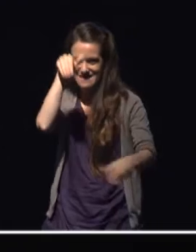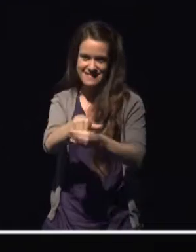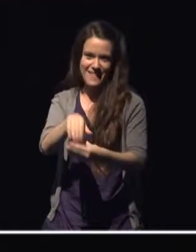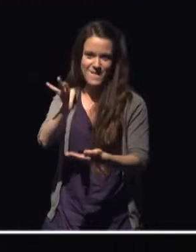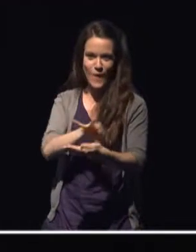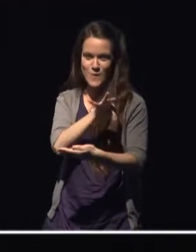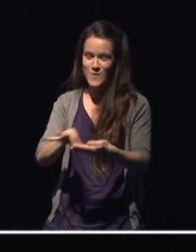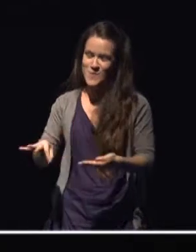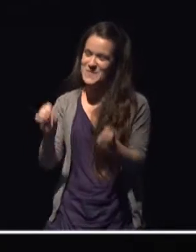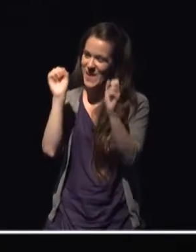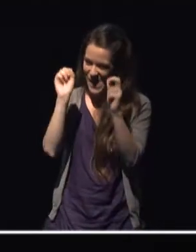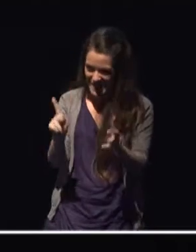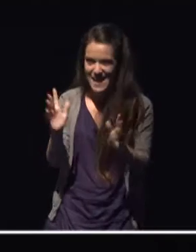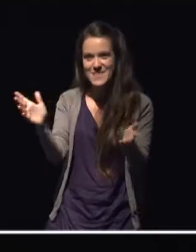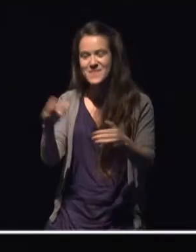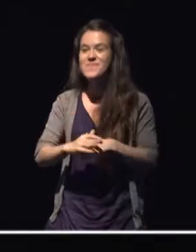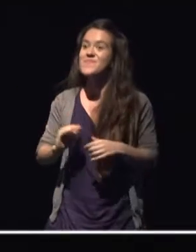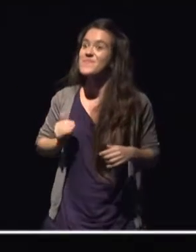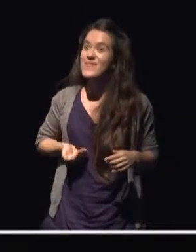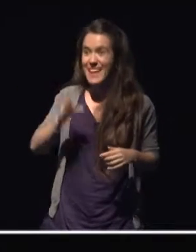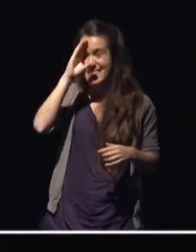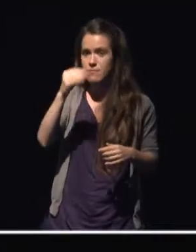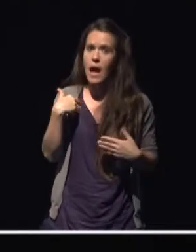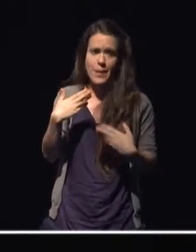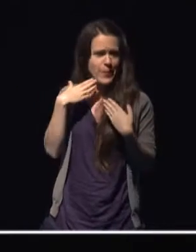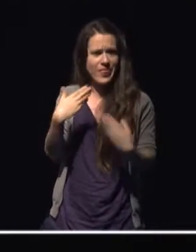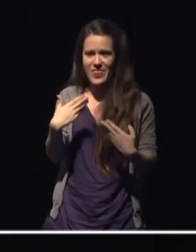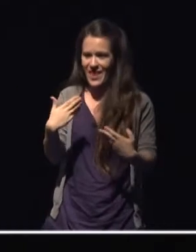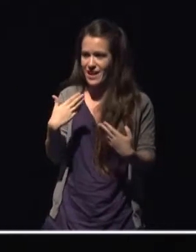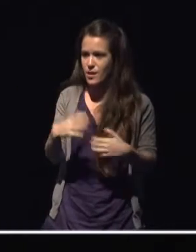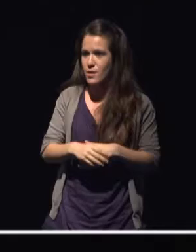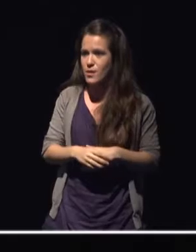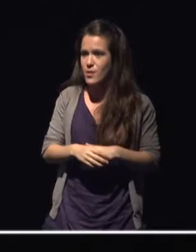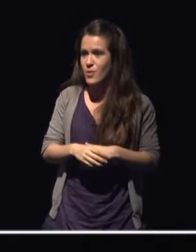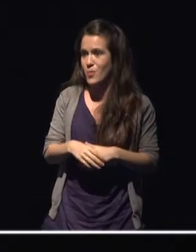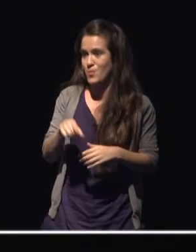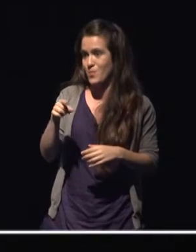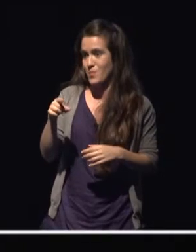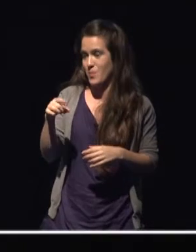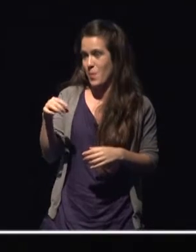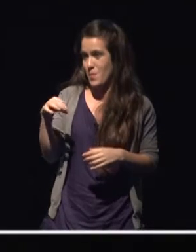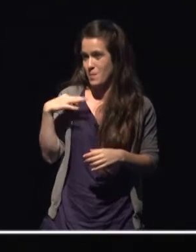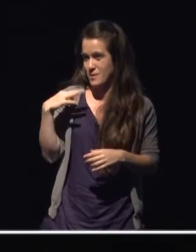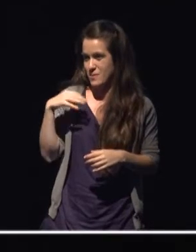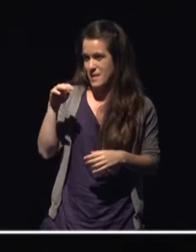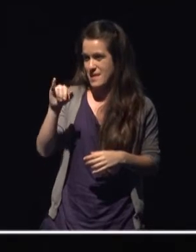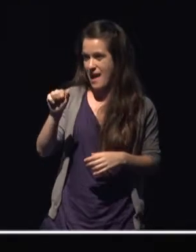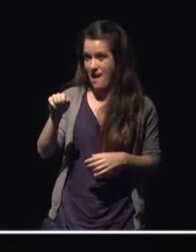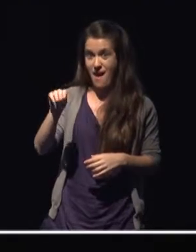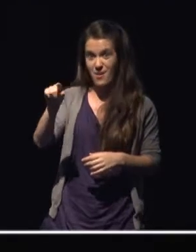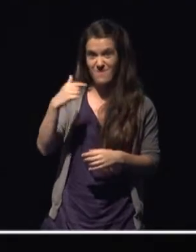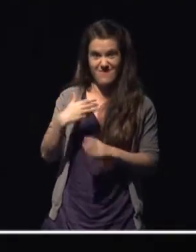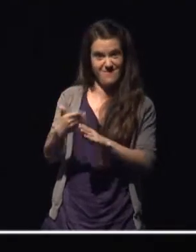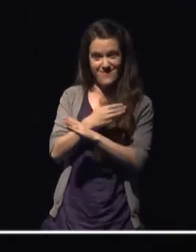ladies and gentlemen I think on the words of Madame Jaeger she has summarized all the